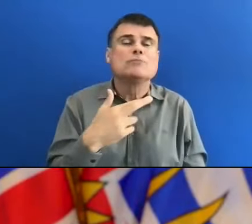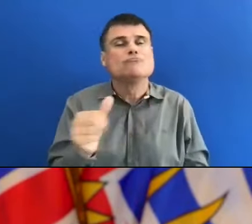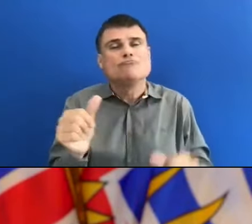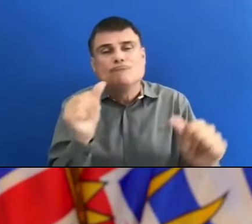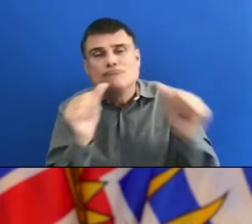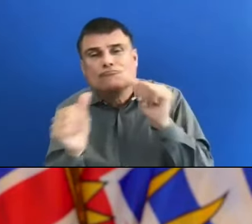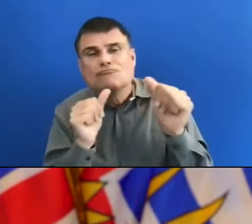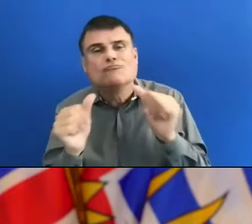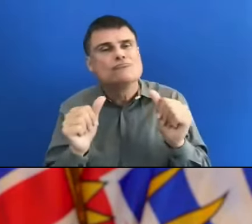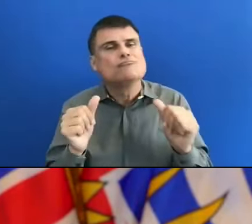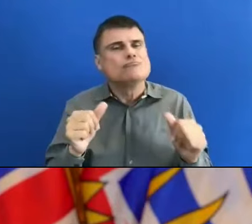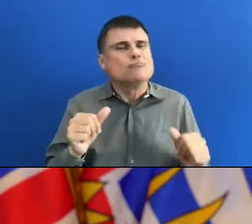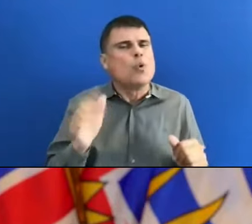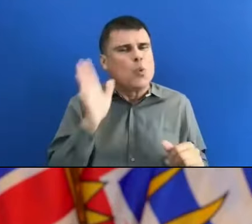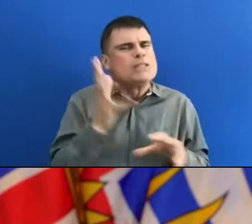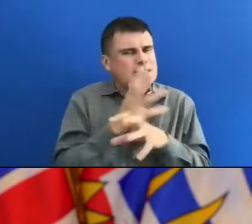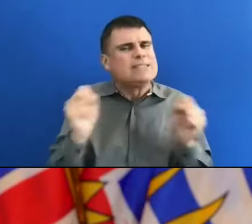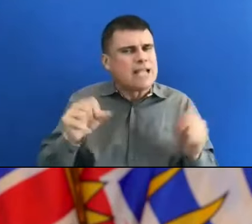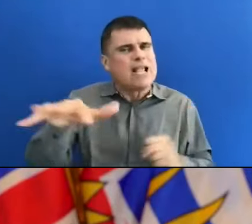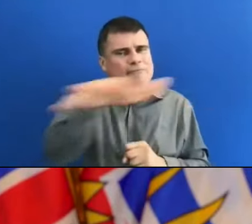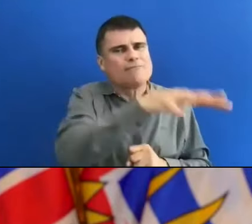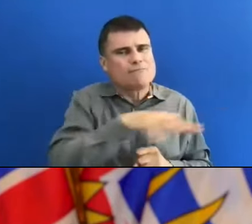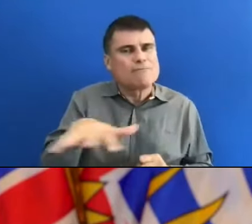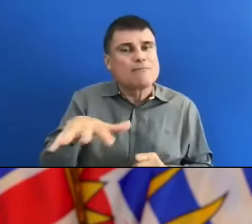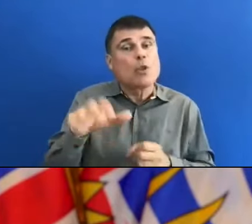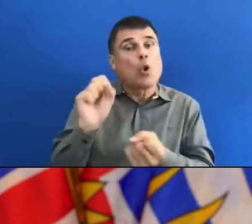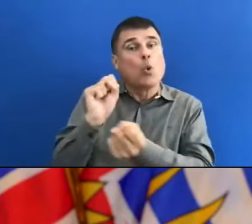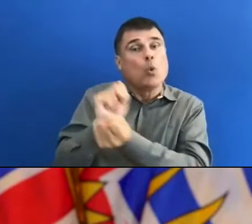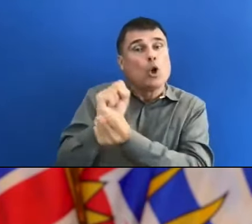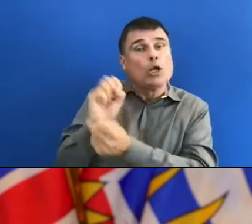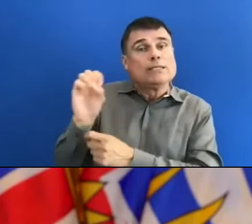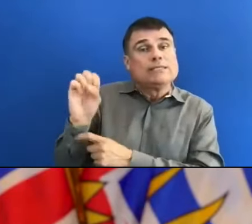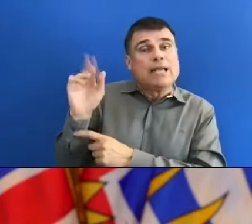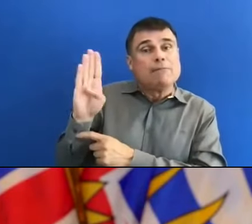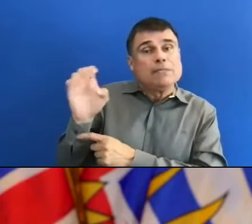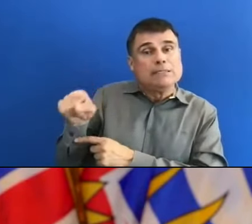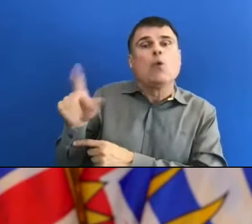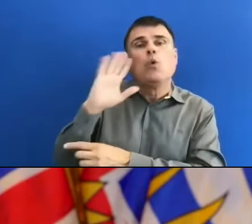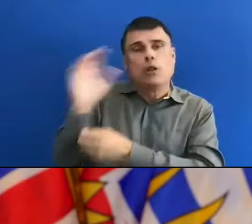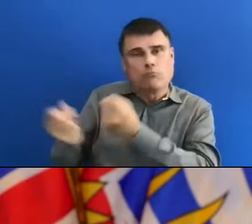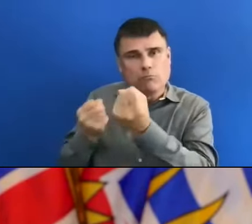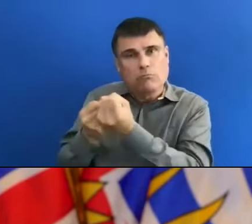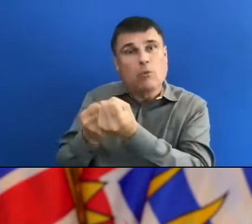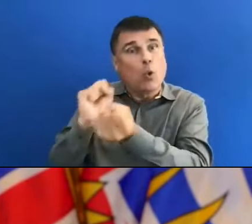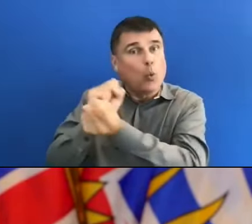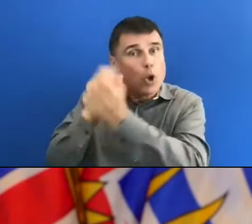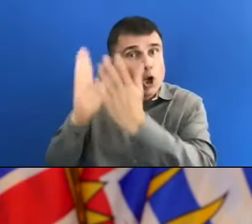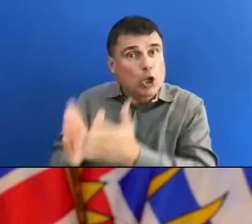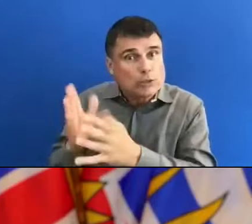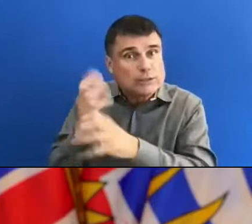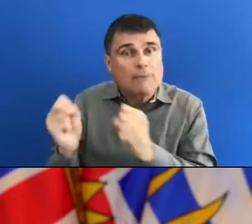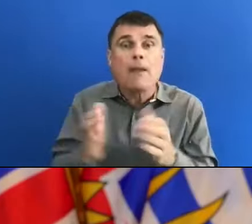And WorkSafe will still be there to support the workers. Public health will still be there to make sure that we can